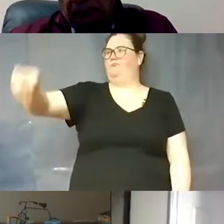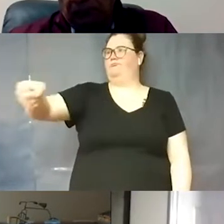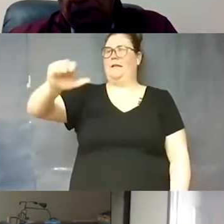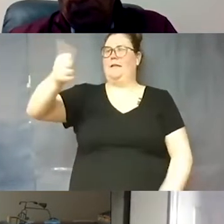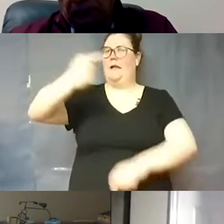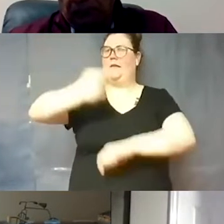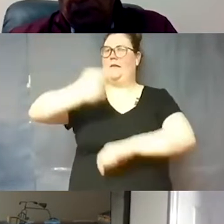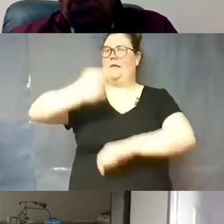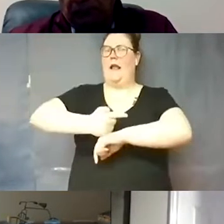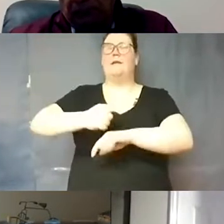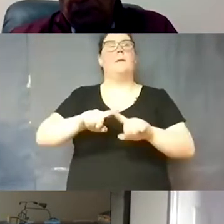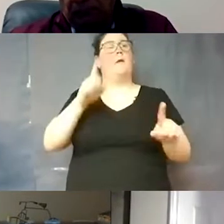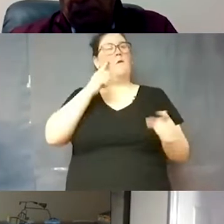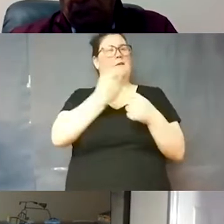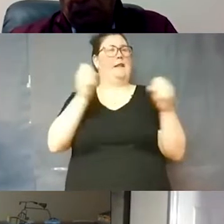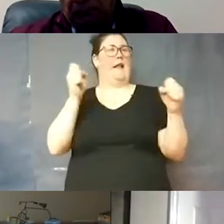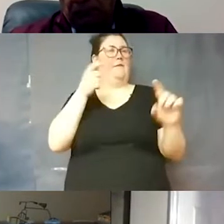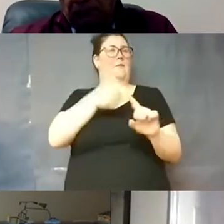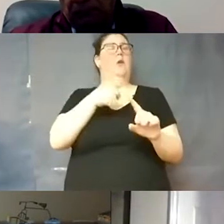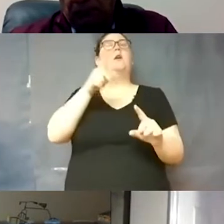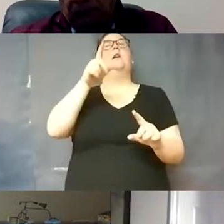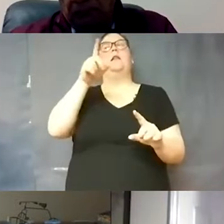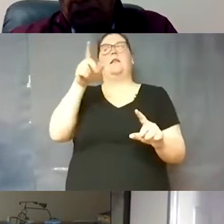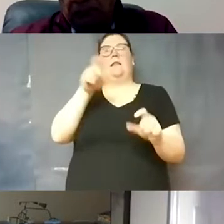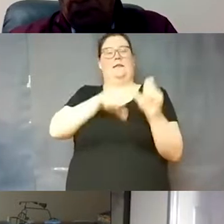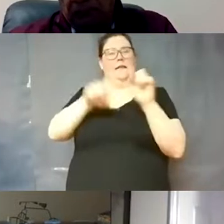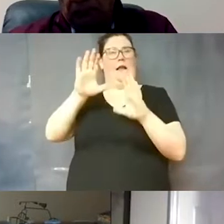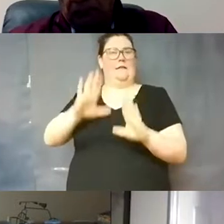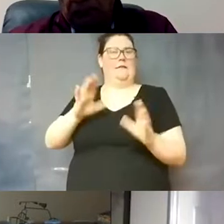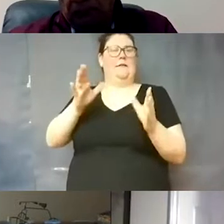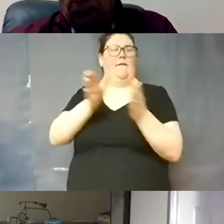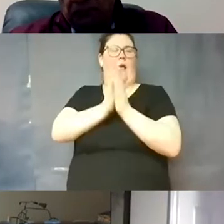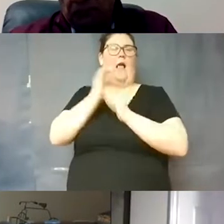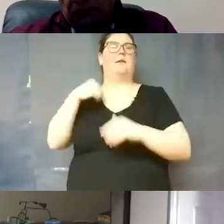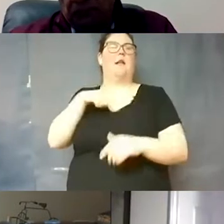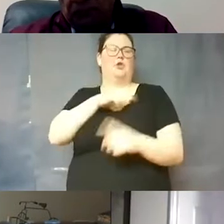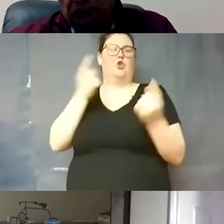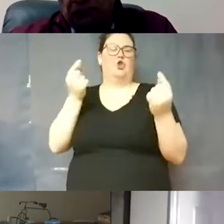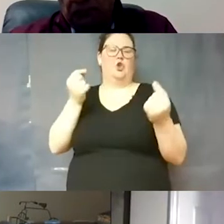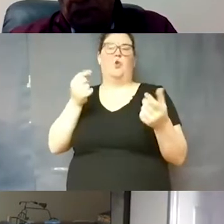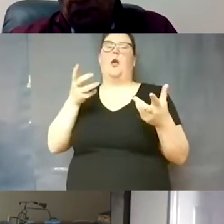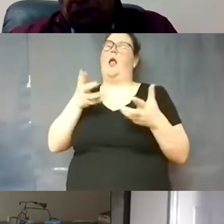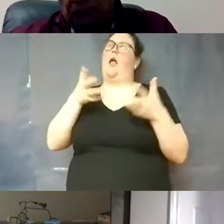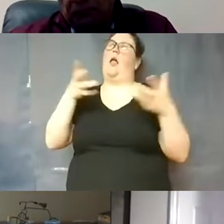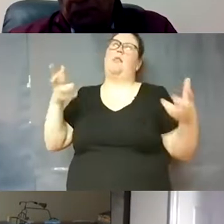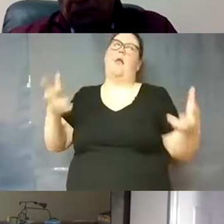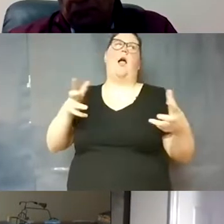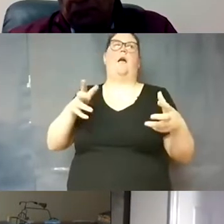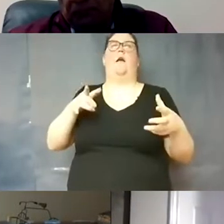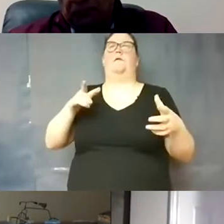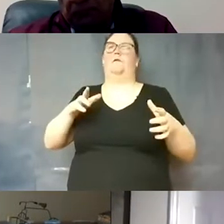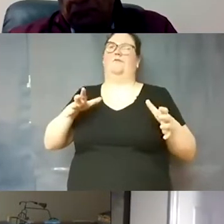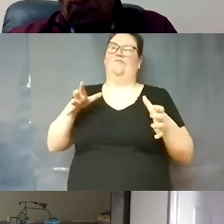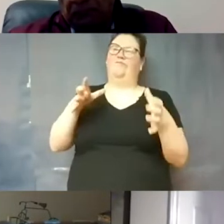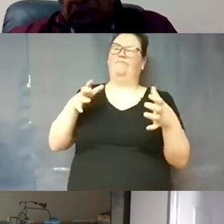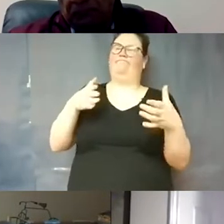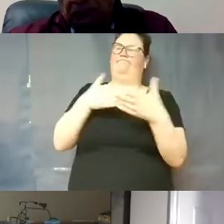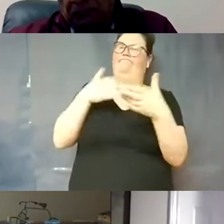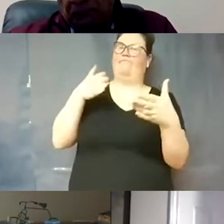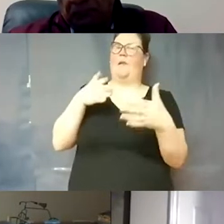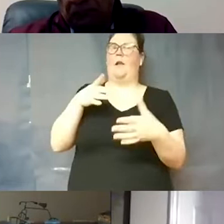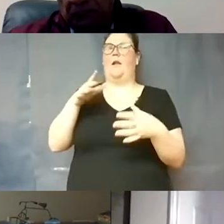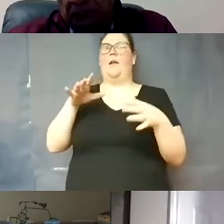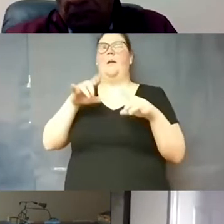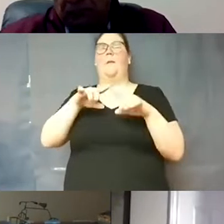safety purposes this is what the scientists have asked us to do we get a lot a lot of pushback from families about it because again the some of the symptoms